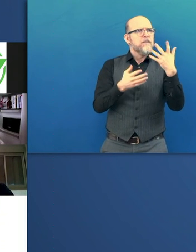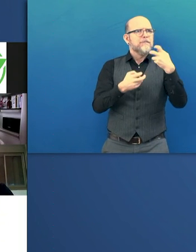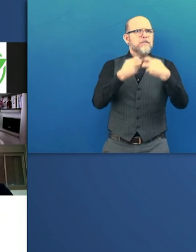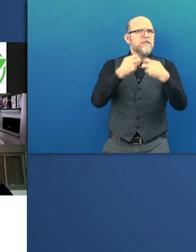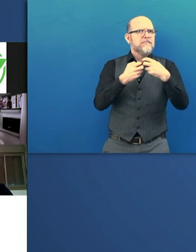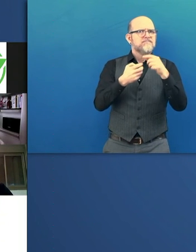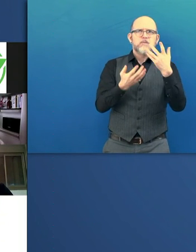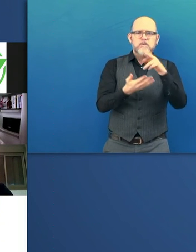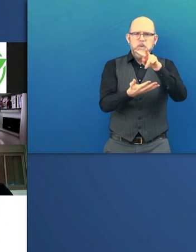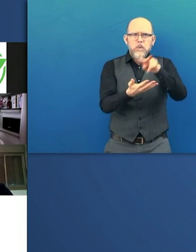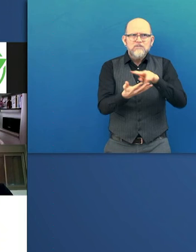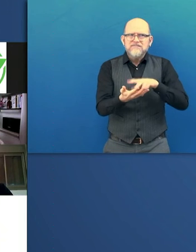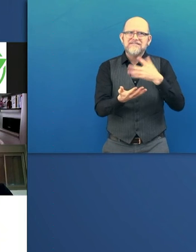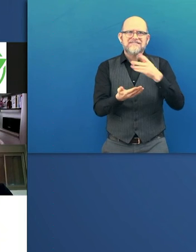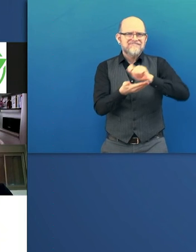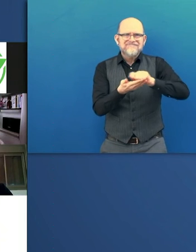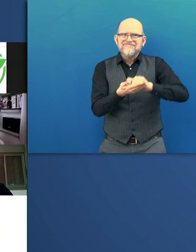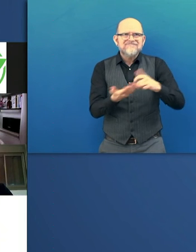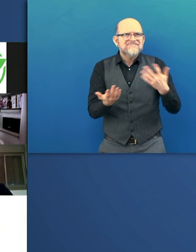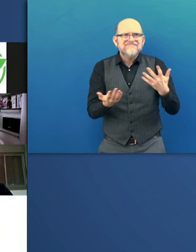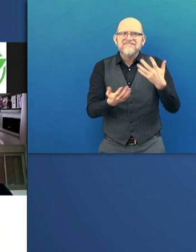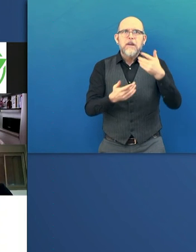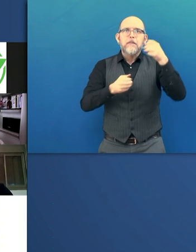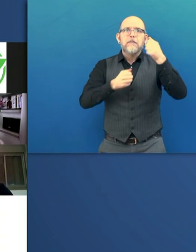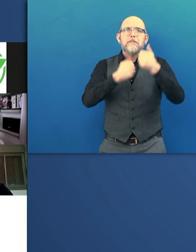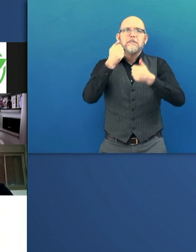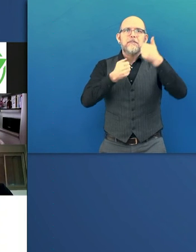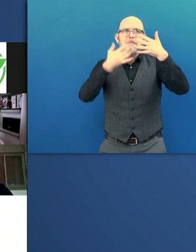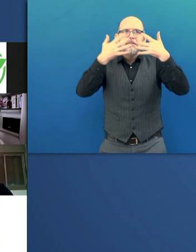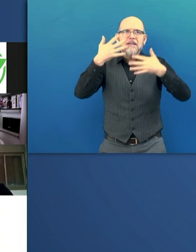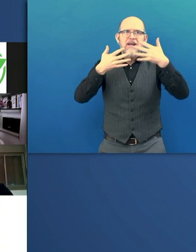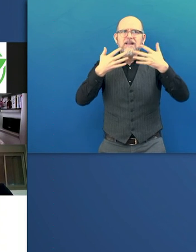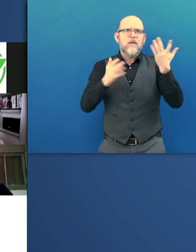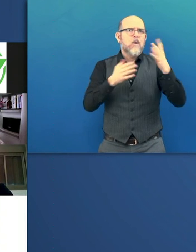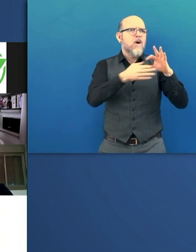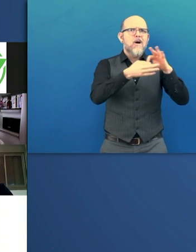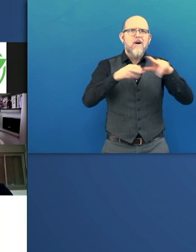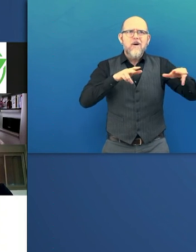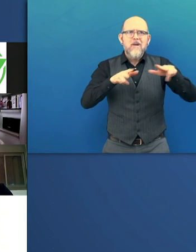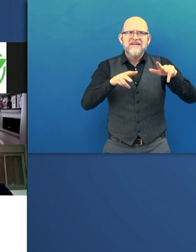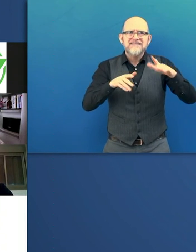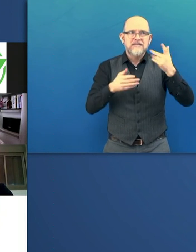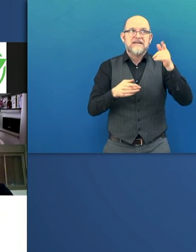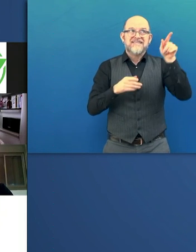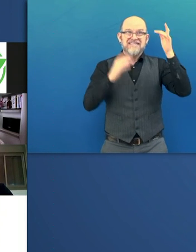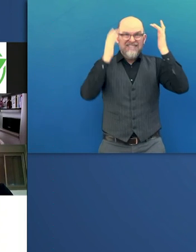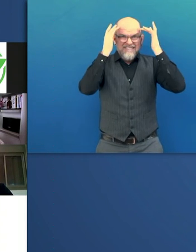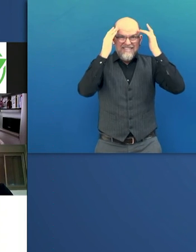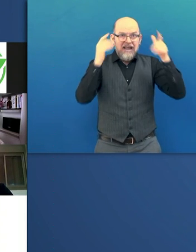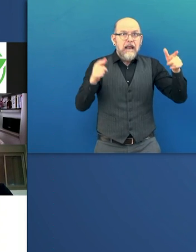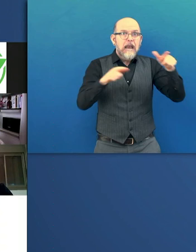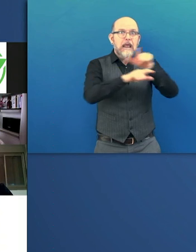reading, writing, math and organizational skills. And dyslexia is a subtype of learning